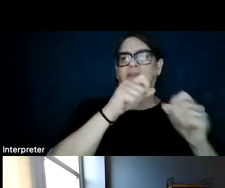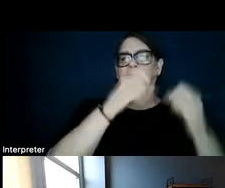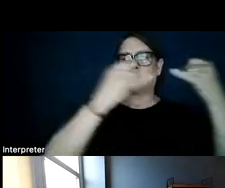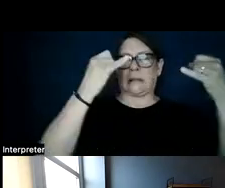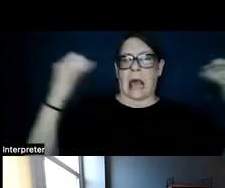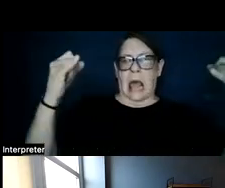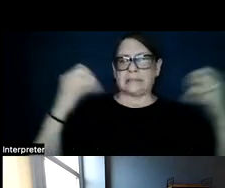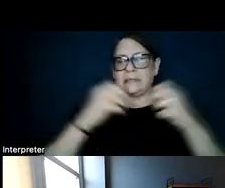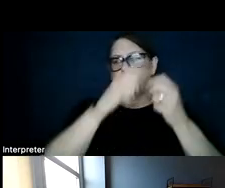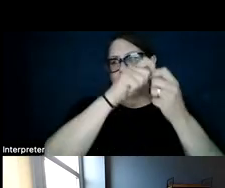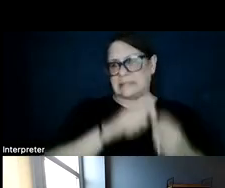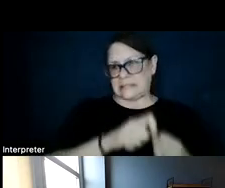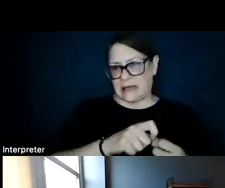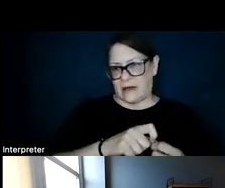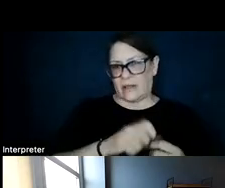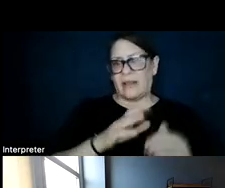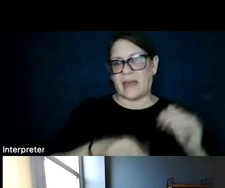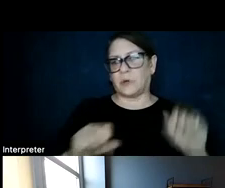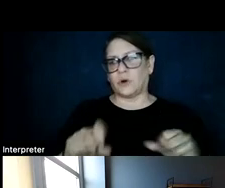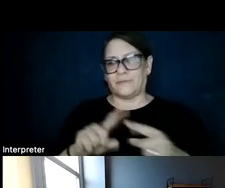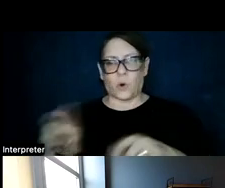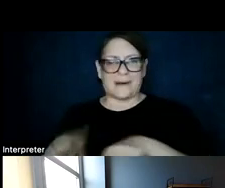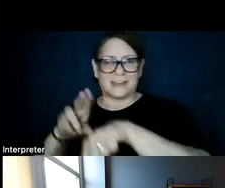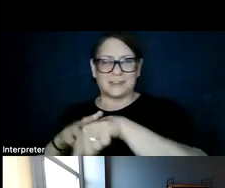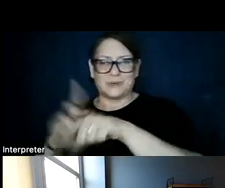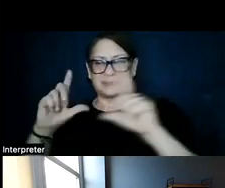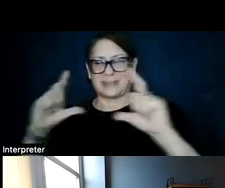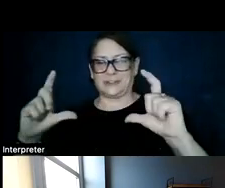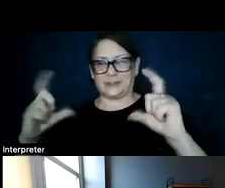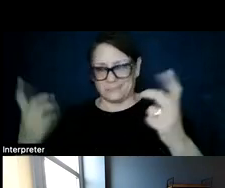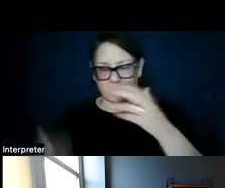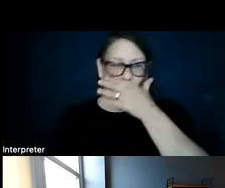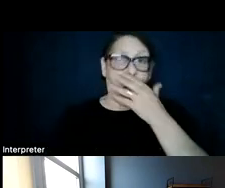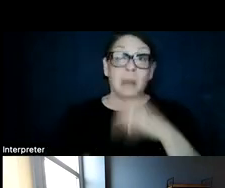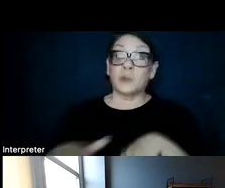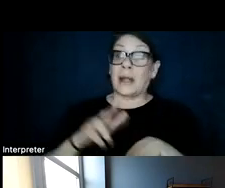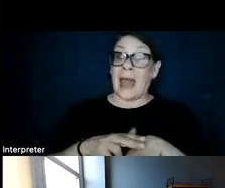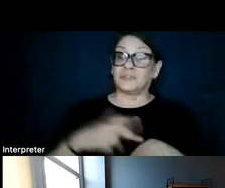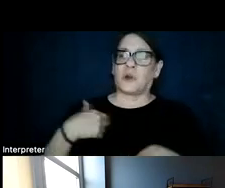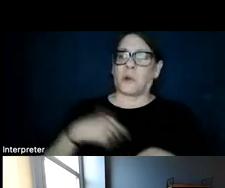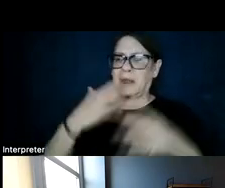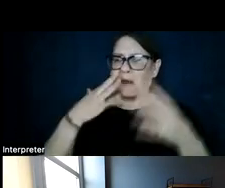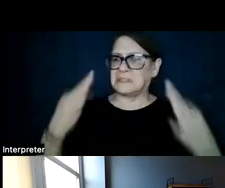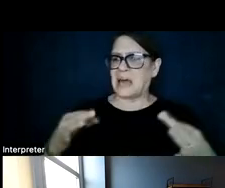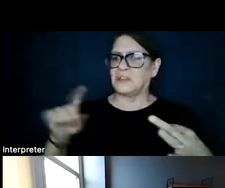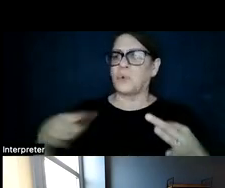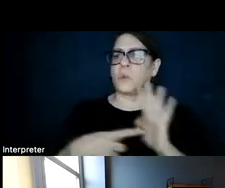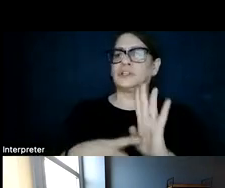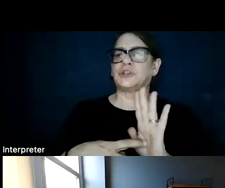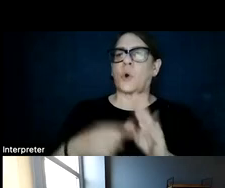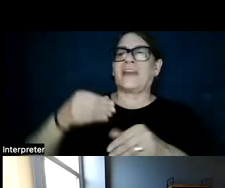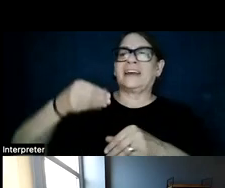detail than we could for at the national scale. So the national scale, we've decided to only show the generation